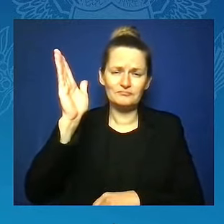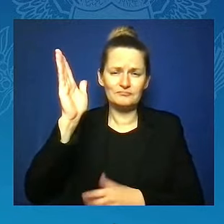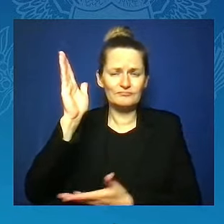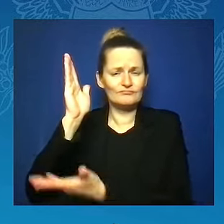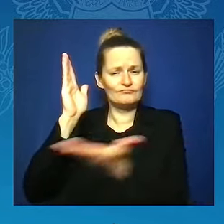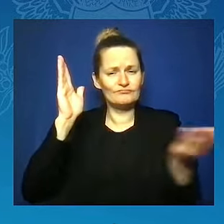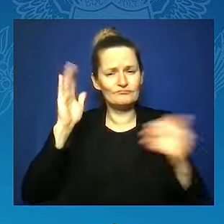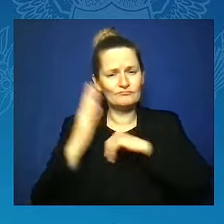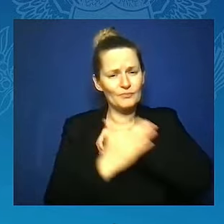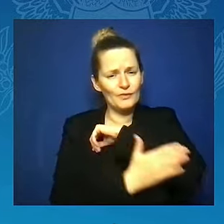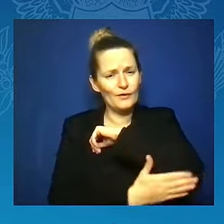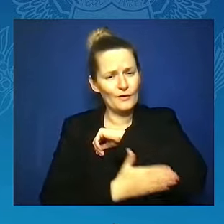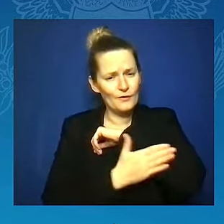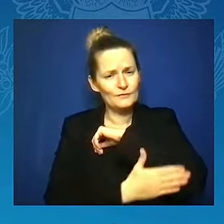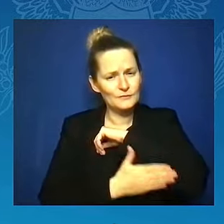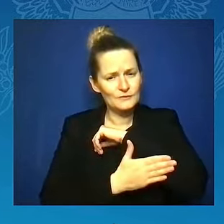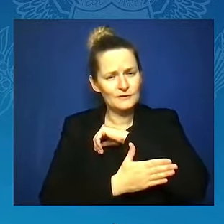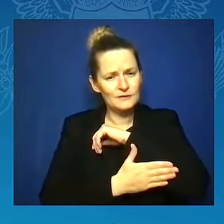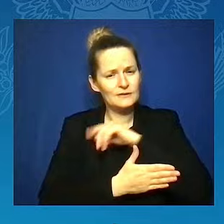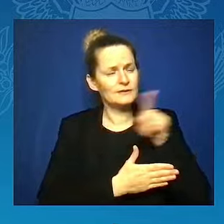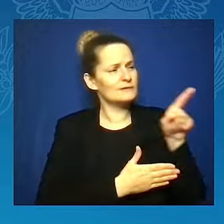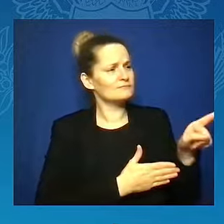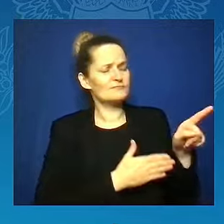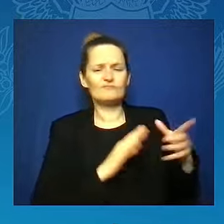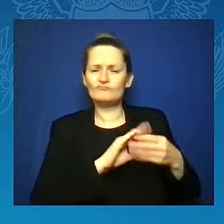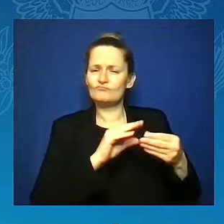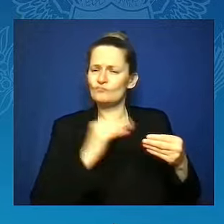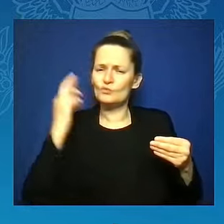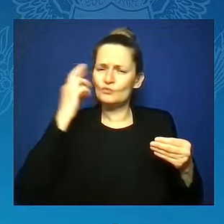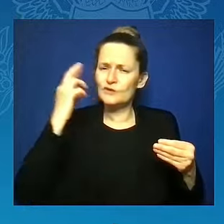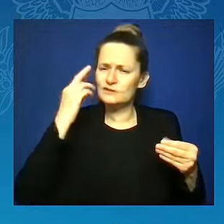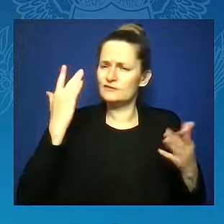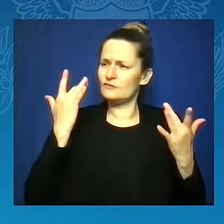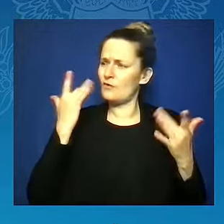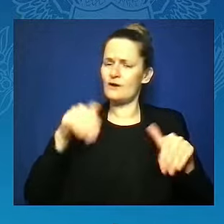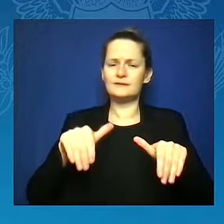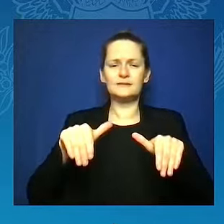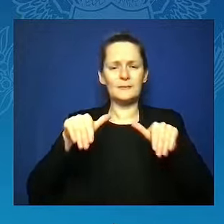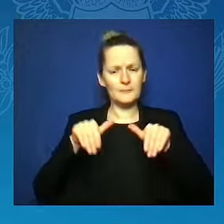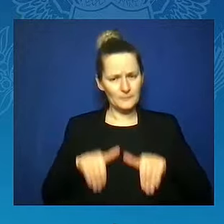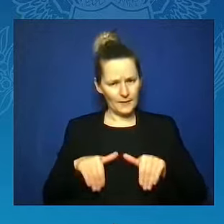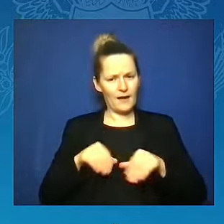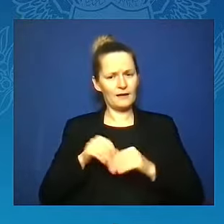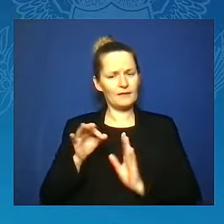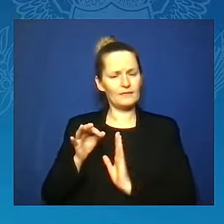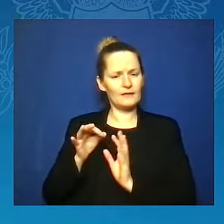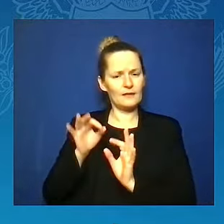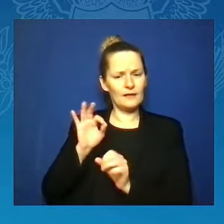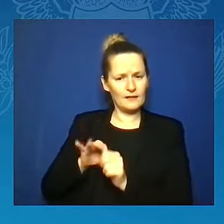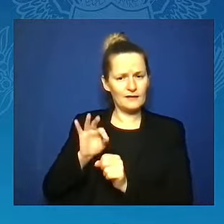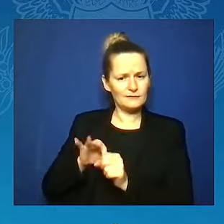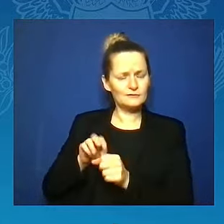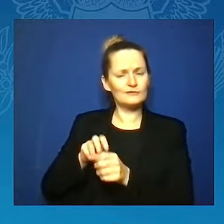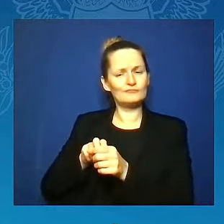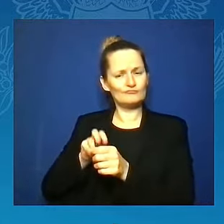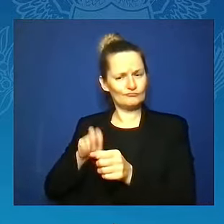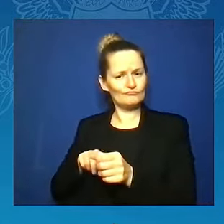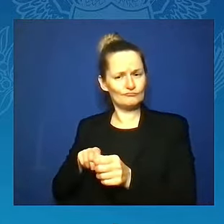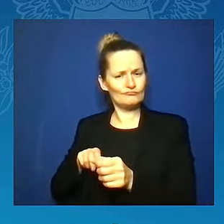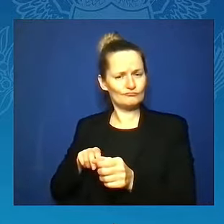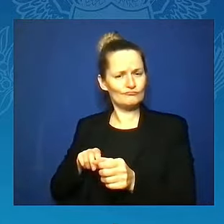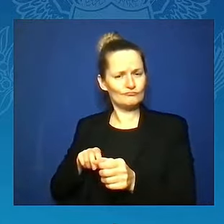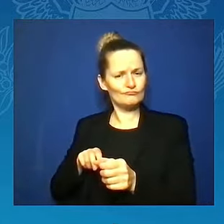And he will talk about not only the work, the extraordinary work that he has accomplished,